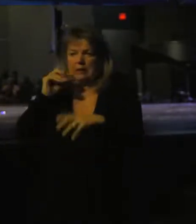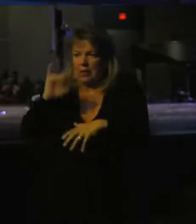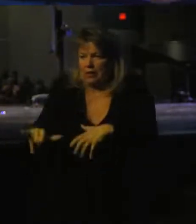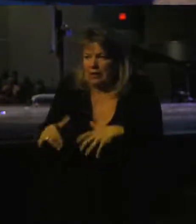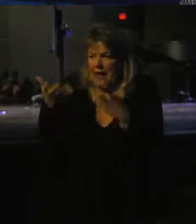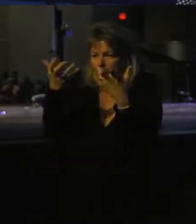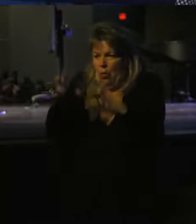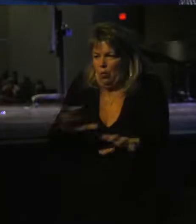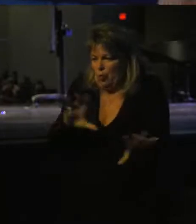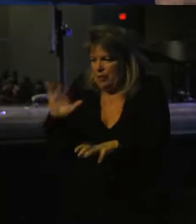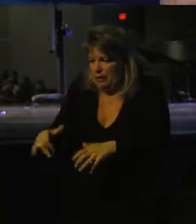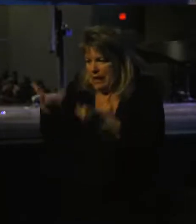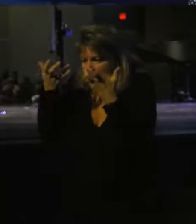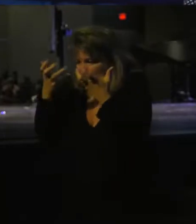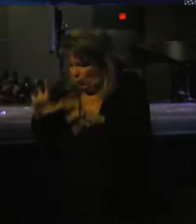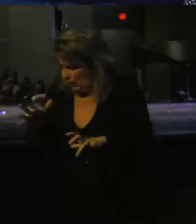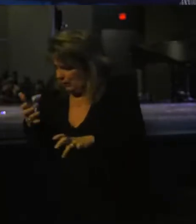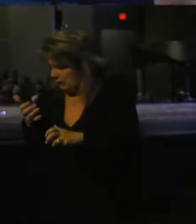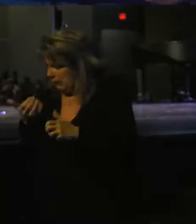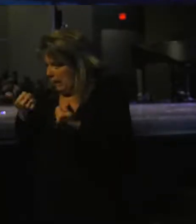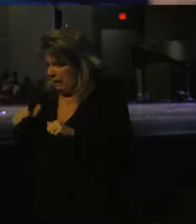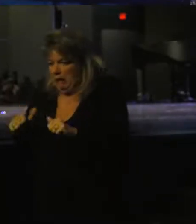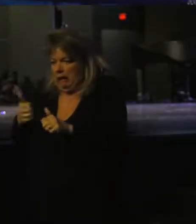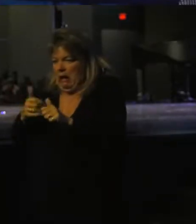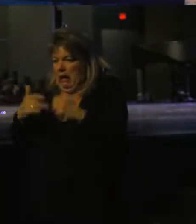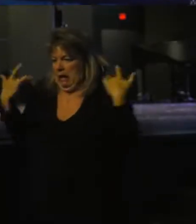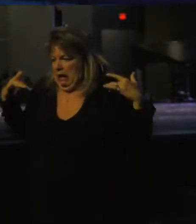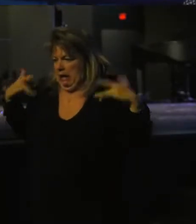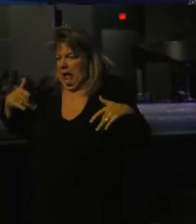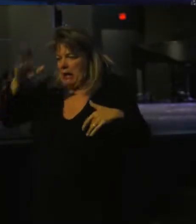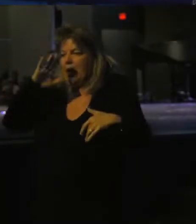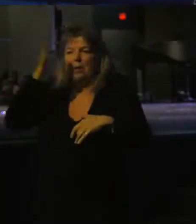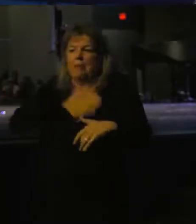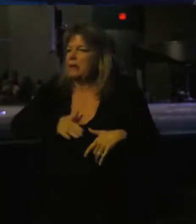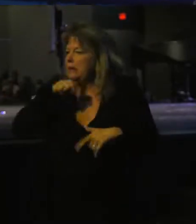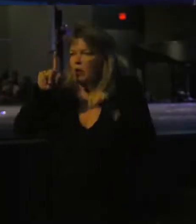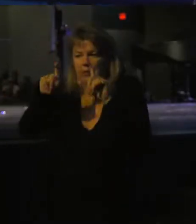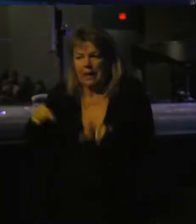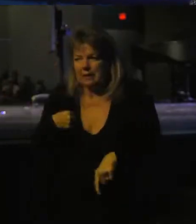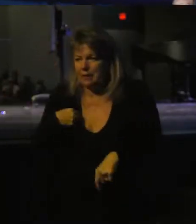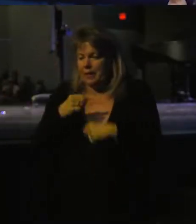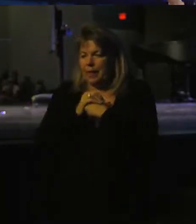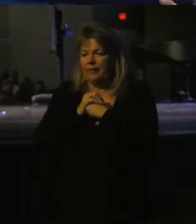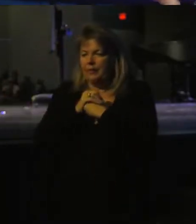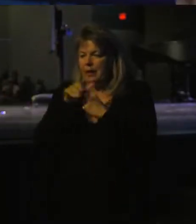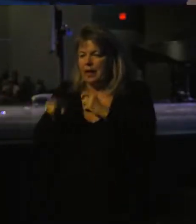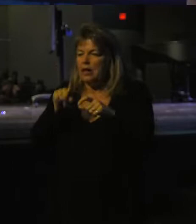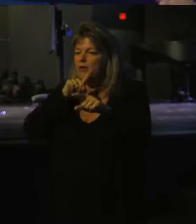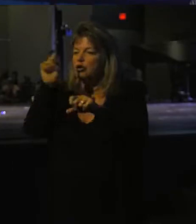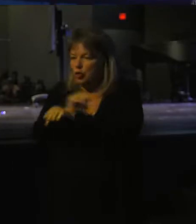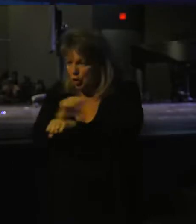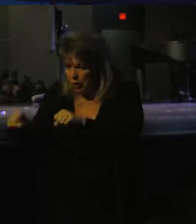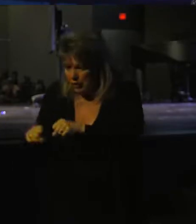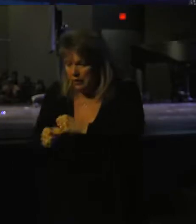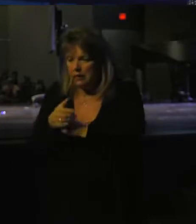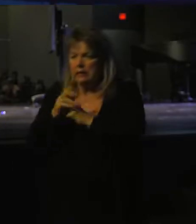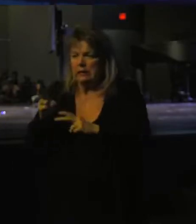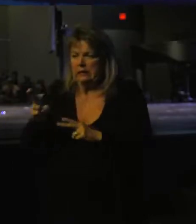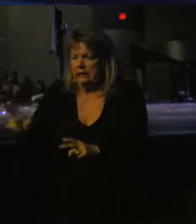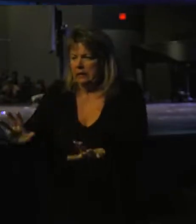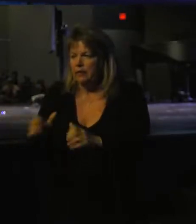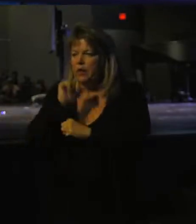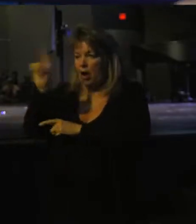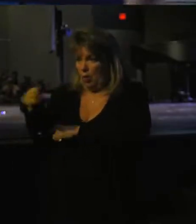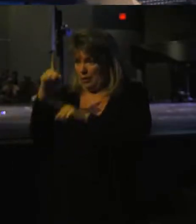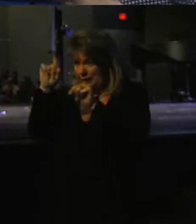this. I don't want to do this. I don't want have anything to do with this. God, please don't test me. There's certainty and urgency because not